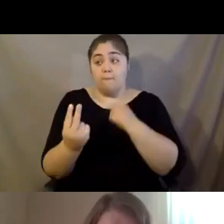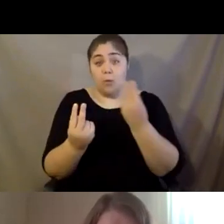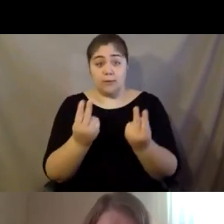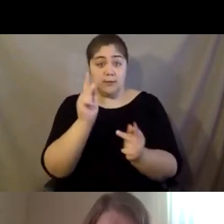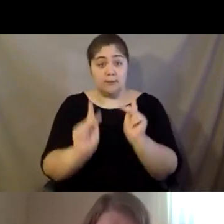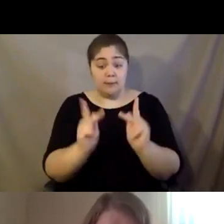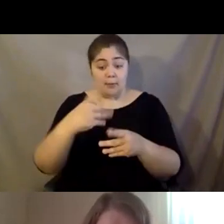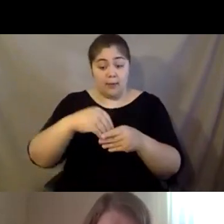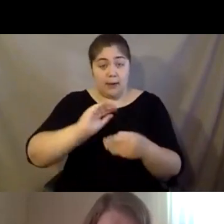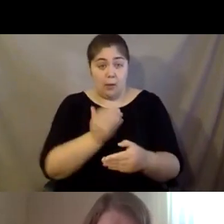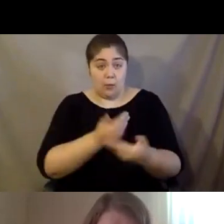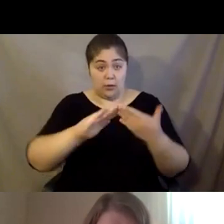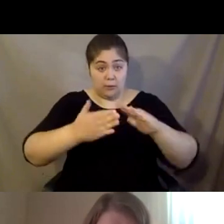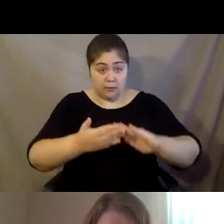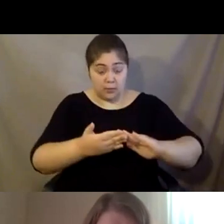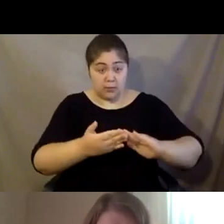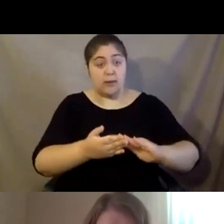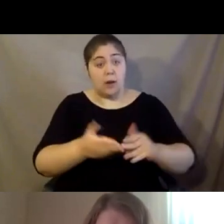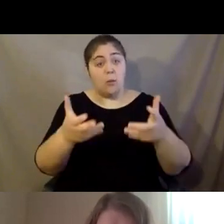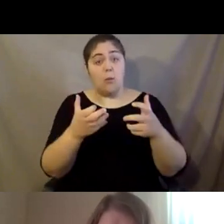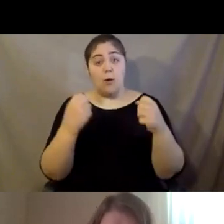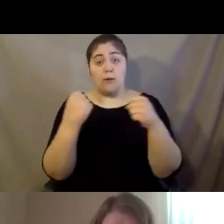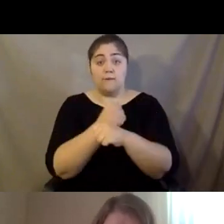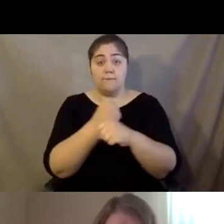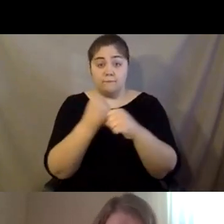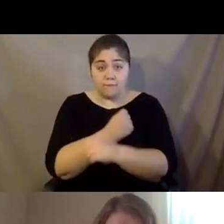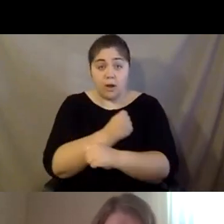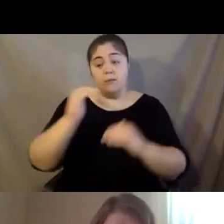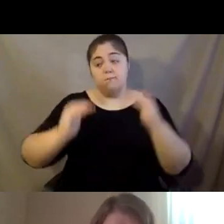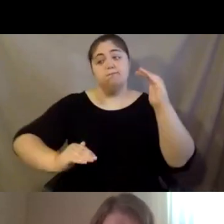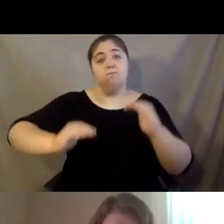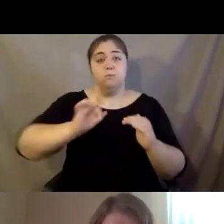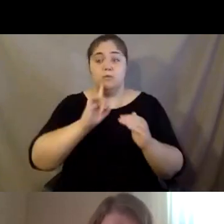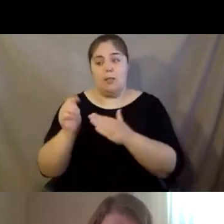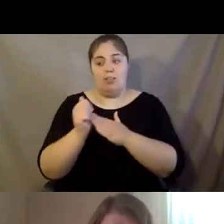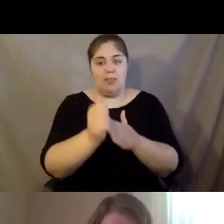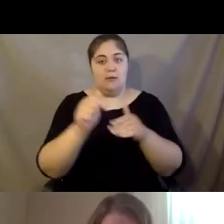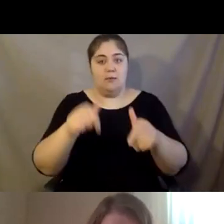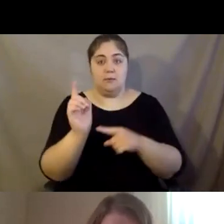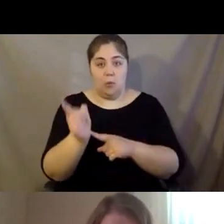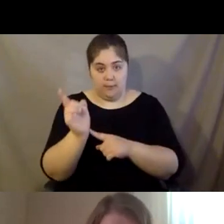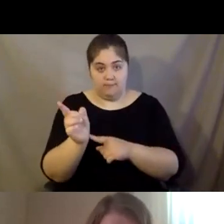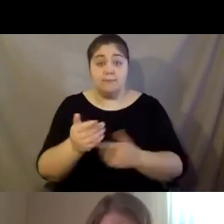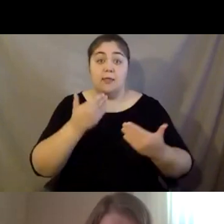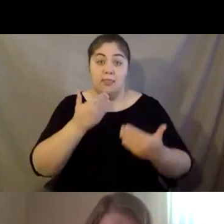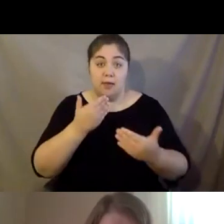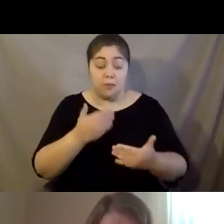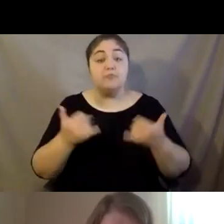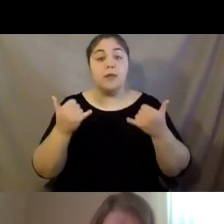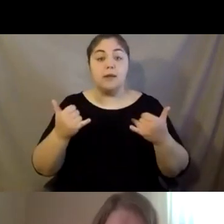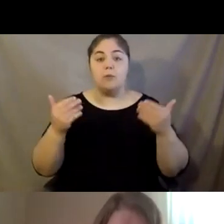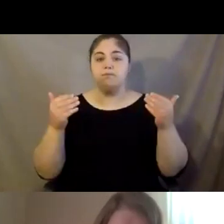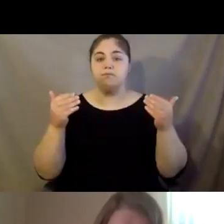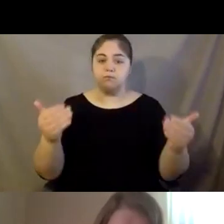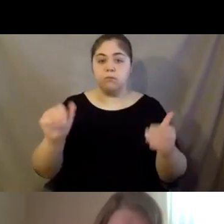and strive to fight the injustices that have led us to this moment. Thank you. And we will now move on to other